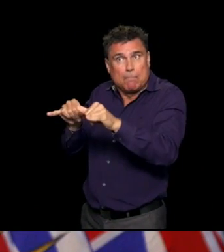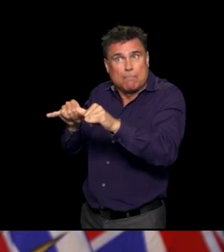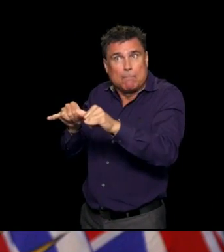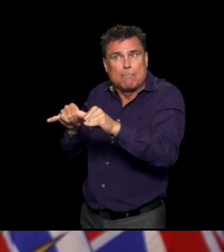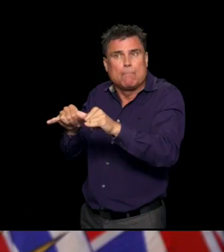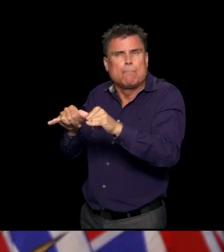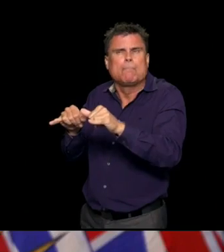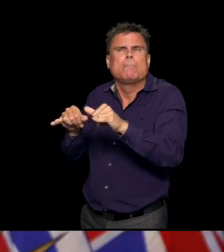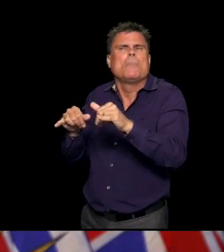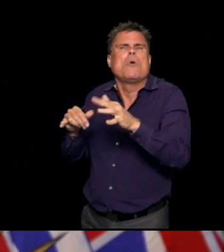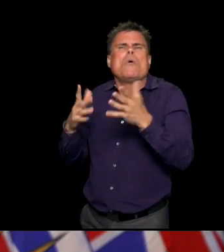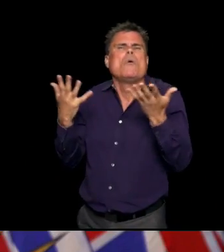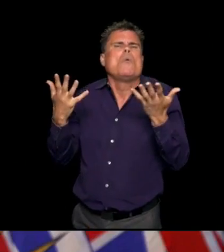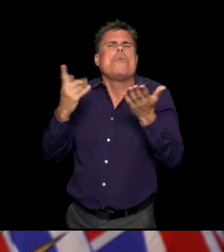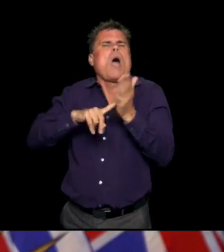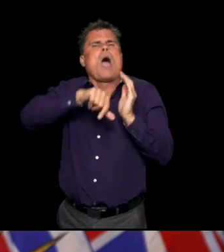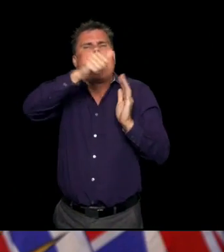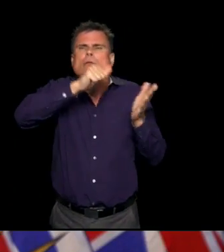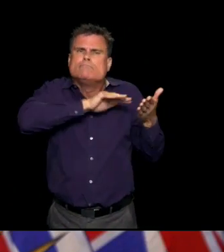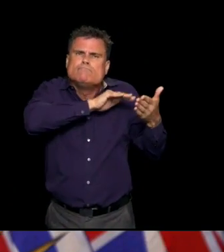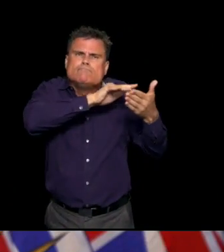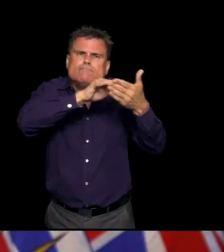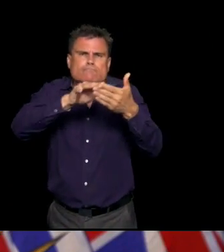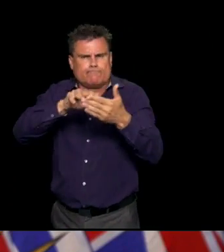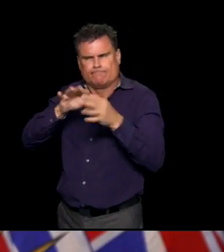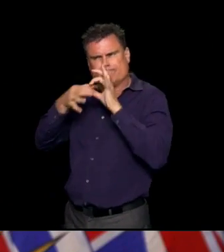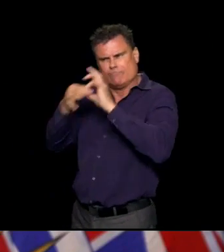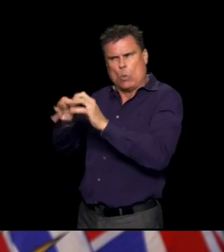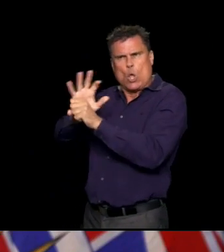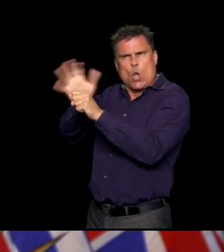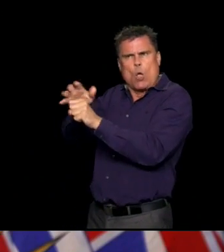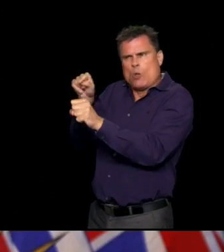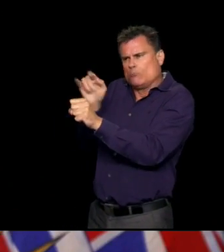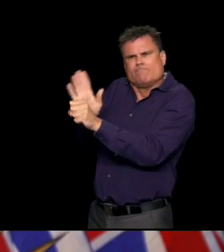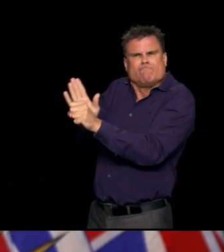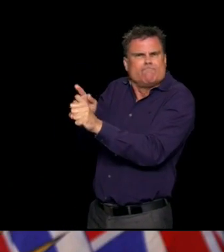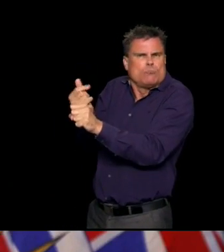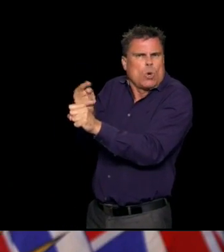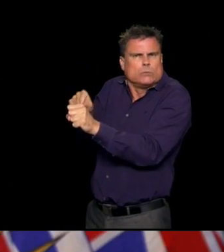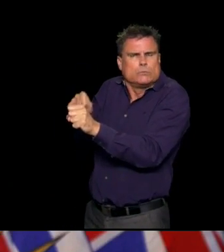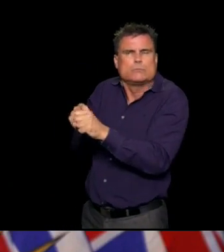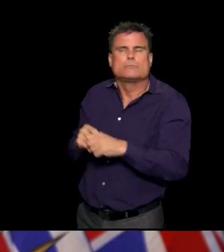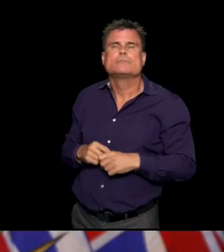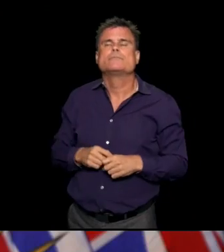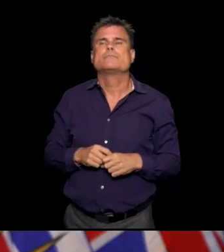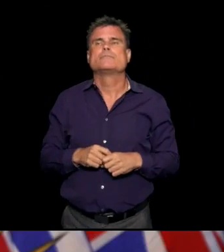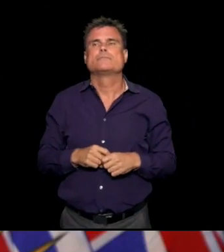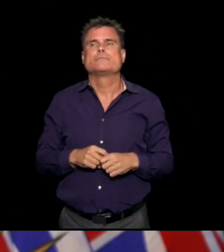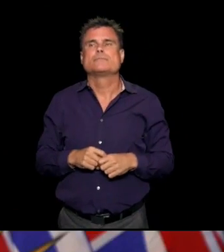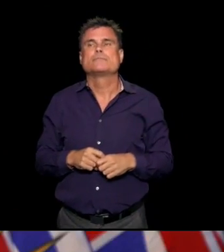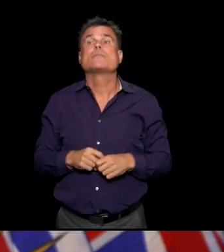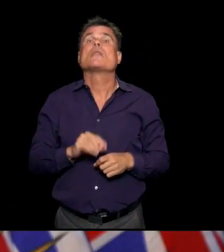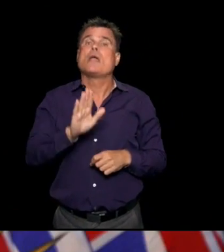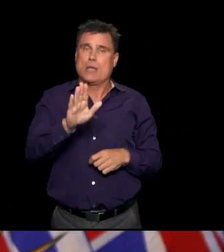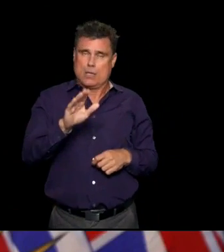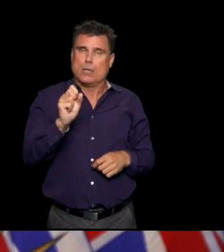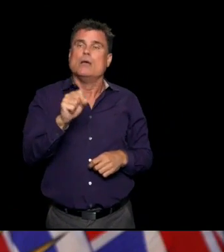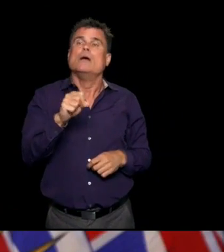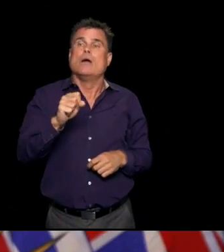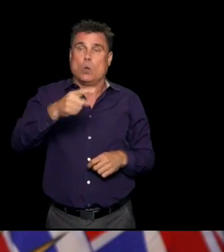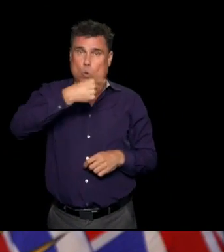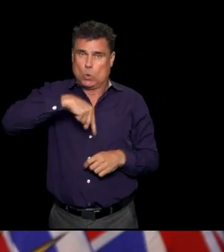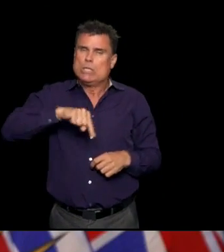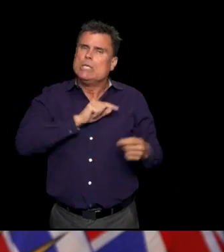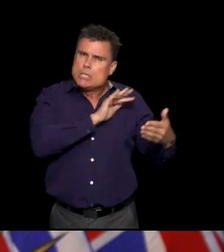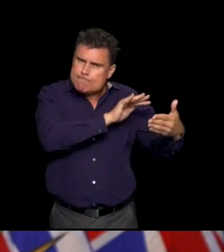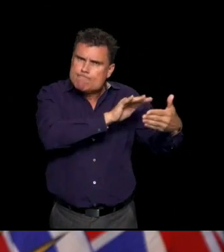studies that are being done here in BC on the virus? Thank you, Dr. Henry. So in terms of the immunity, one of